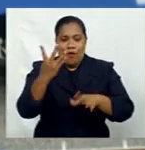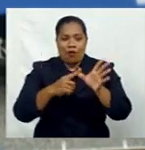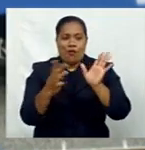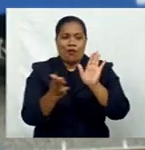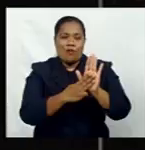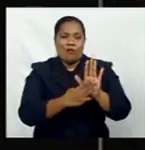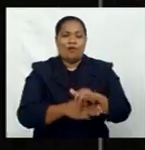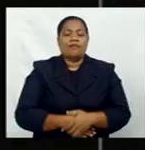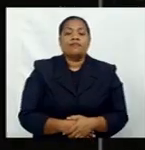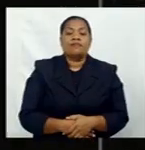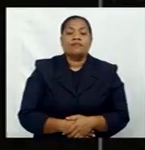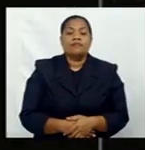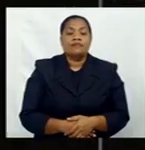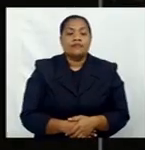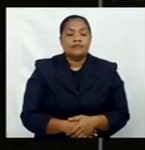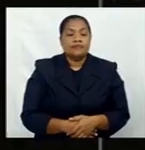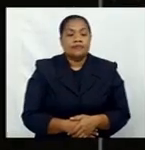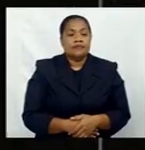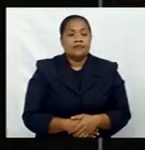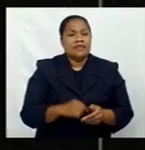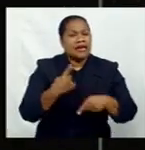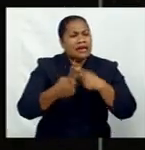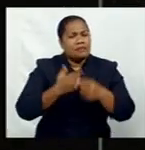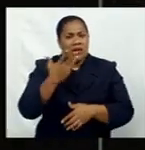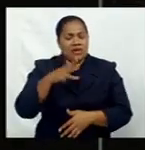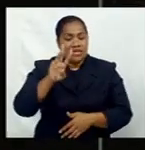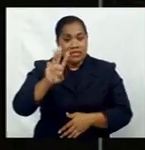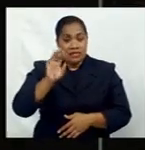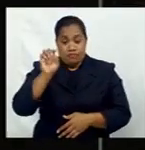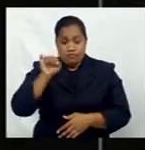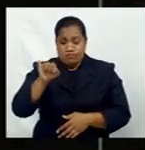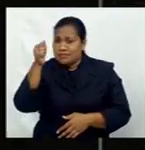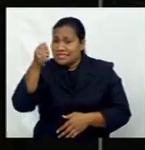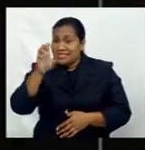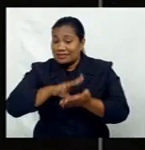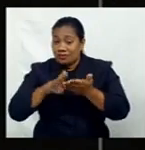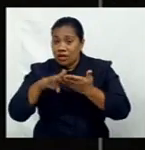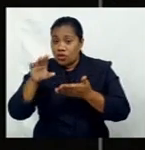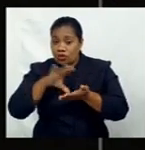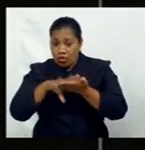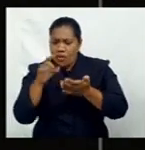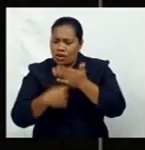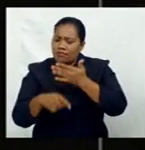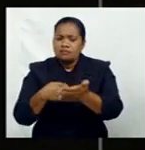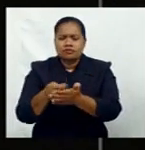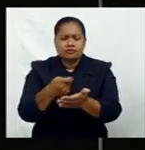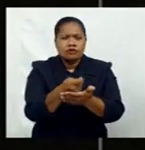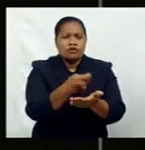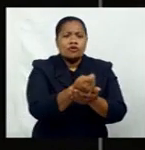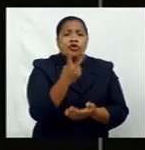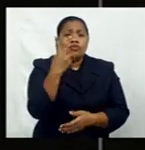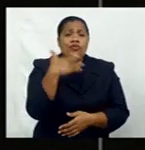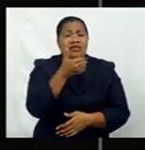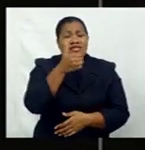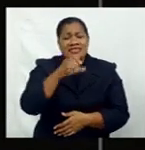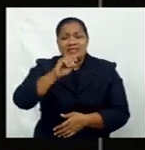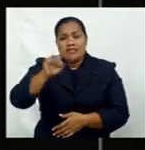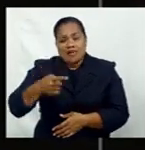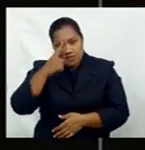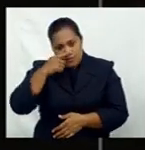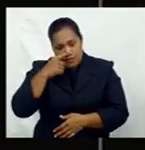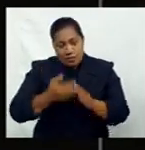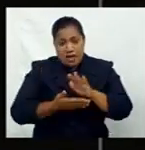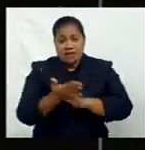FBC News. About $93.6 million will be paid out to 260,000 people under the